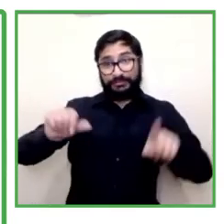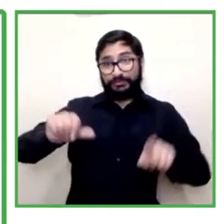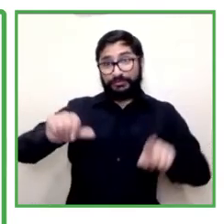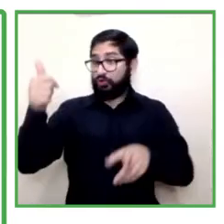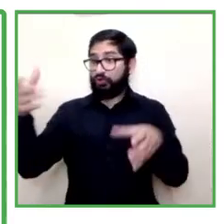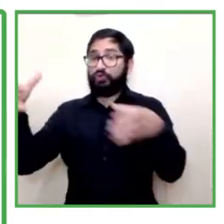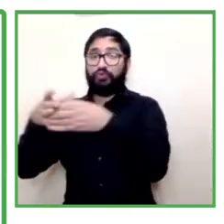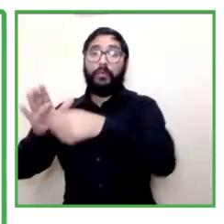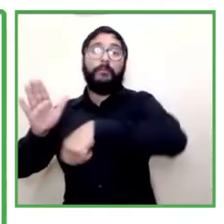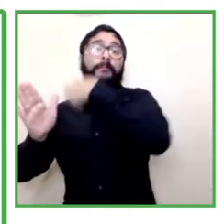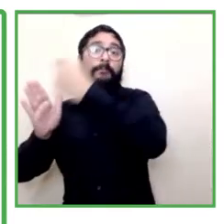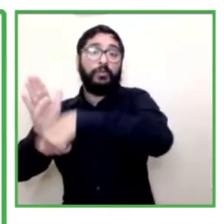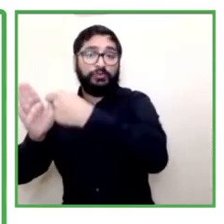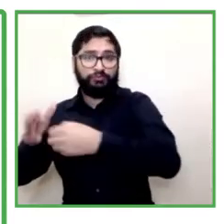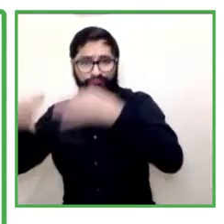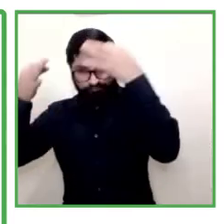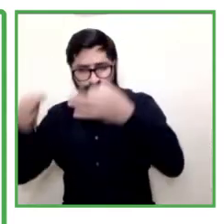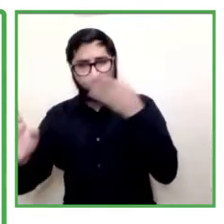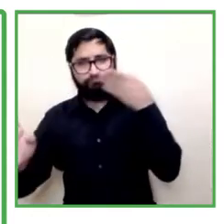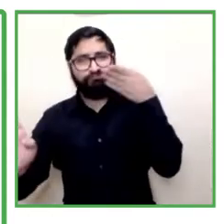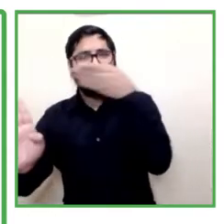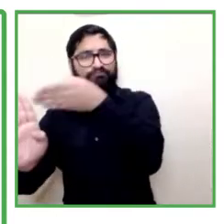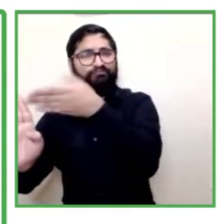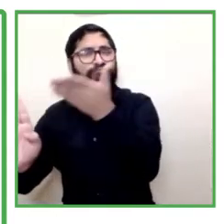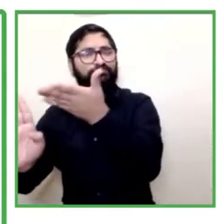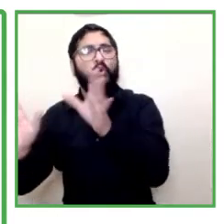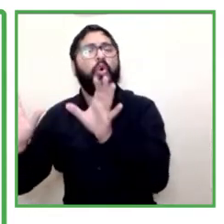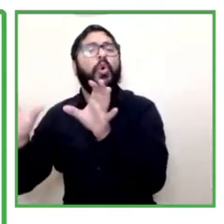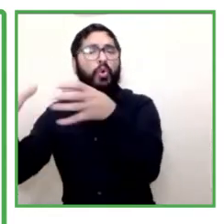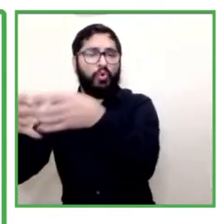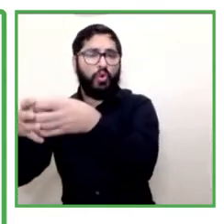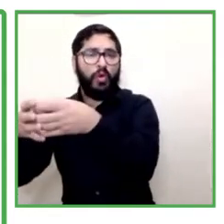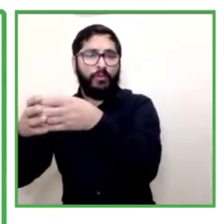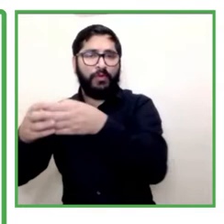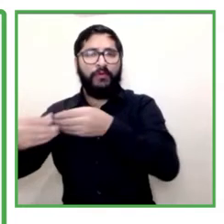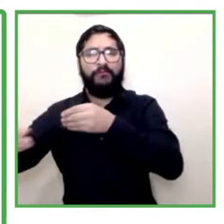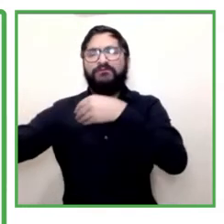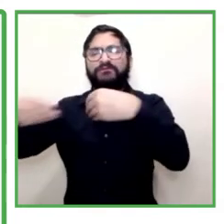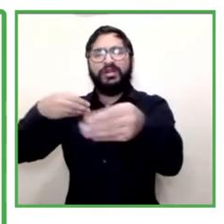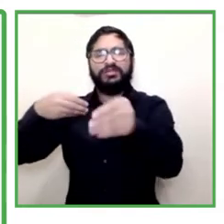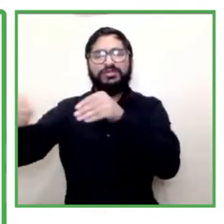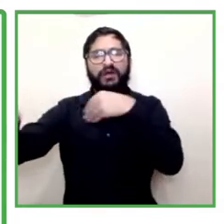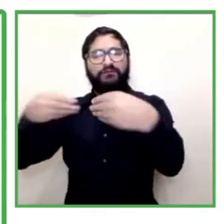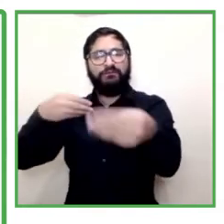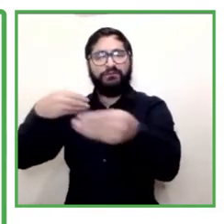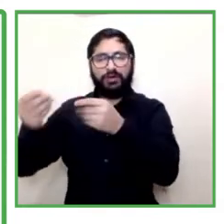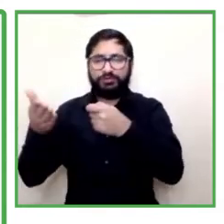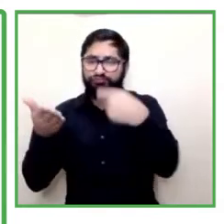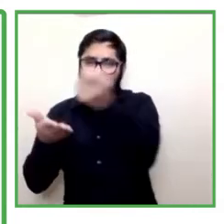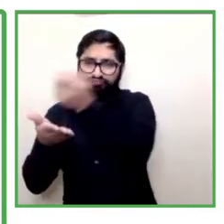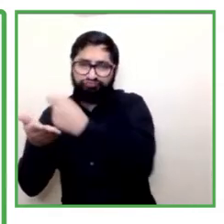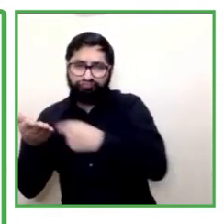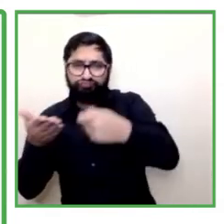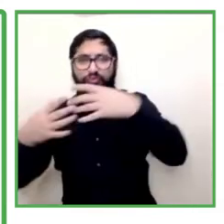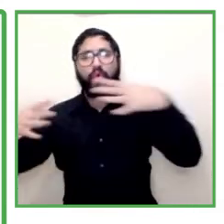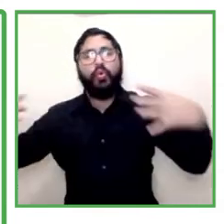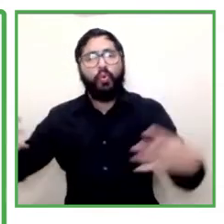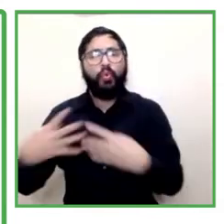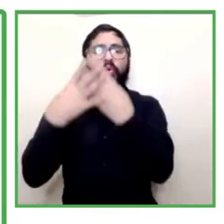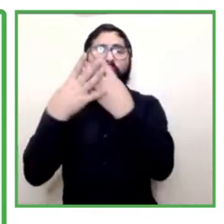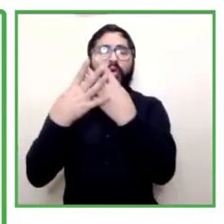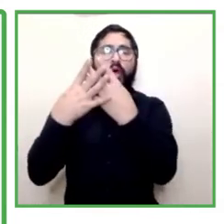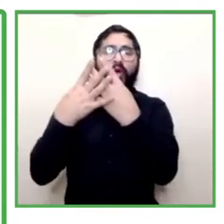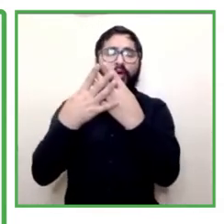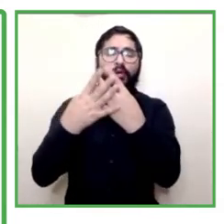programs as specialities and also have an impact on the design of different